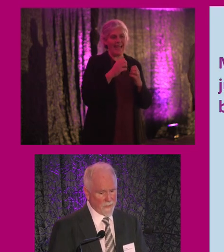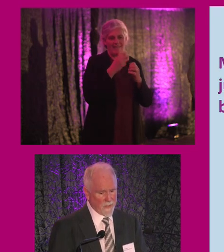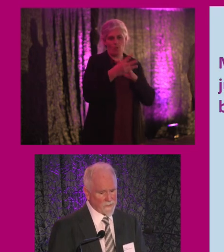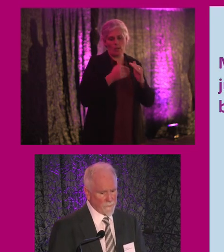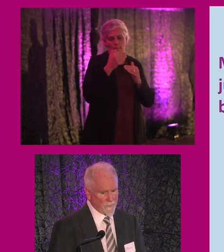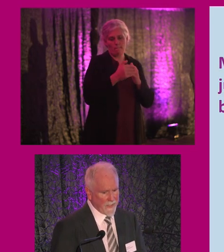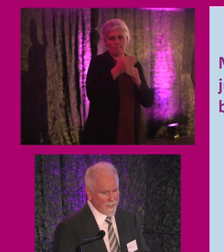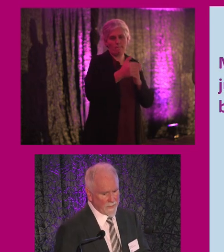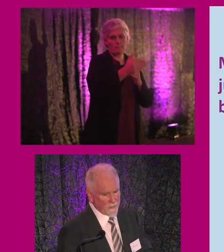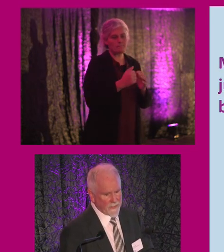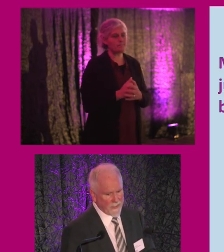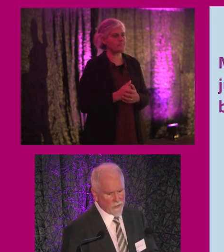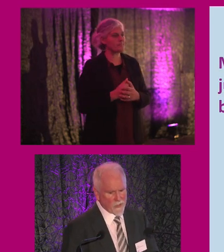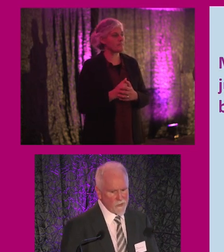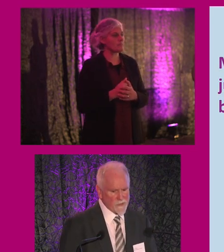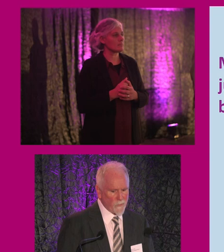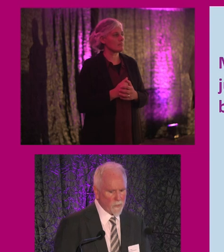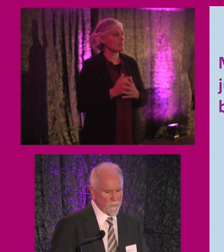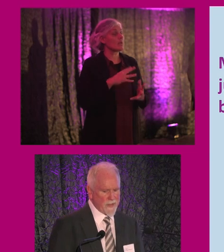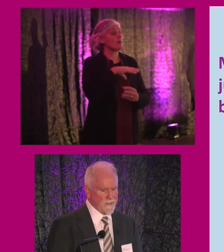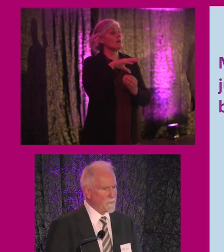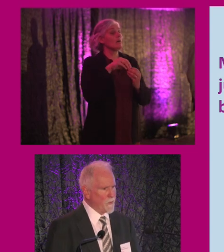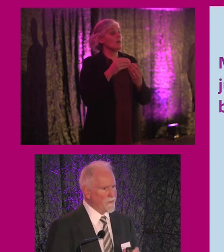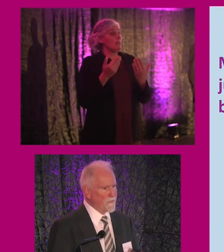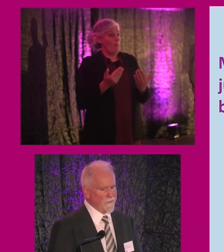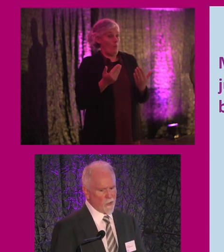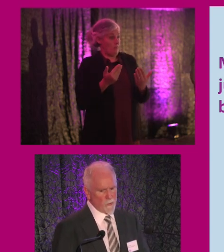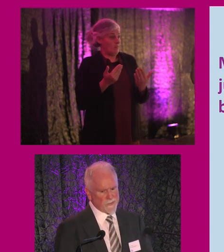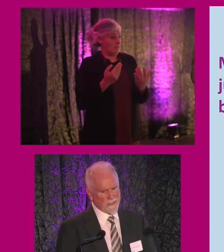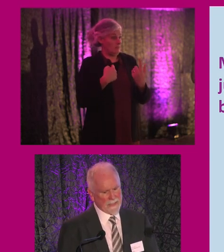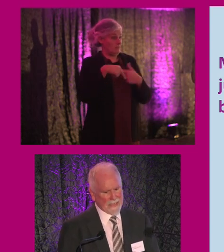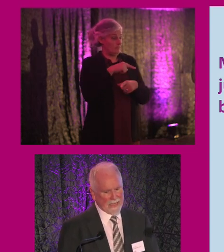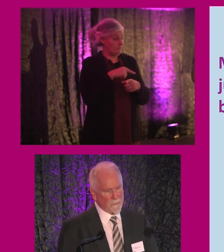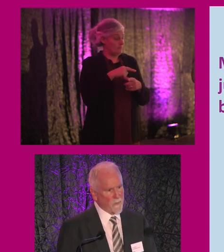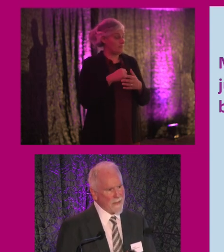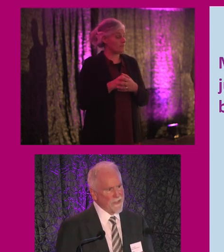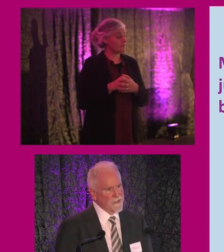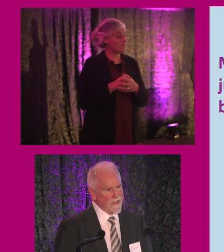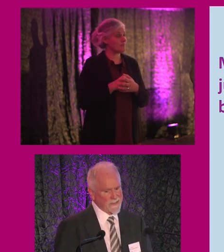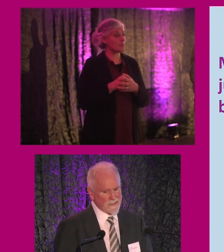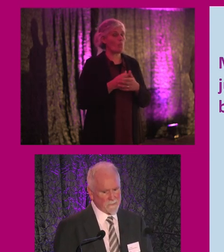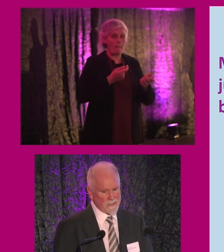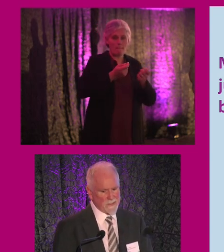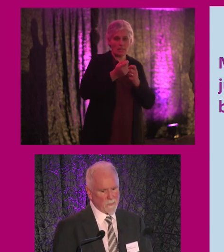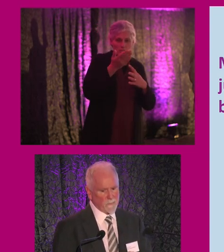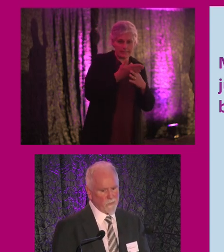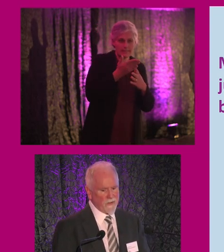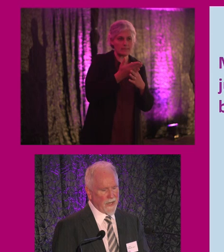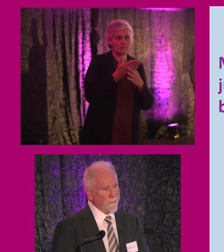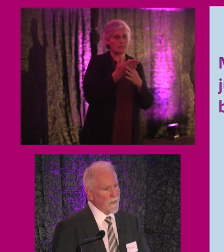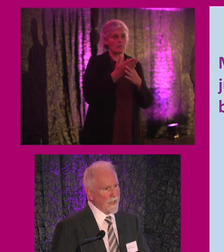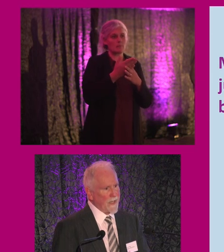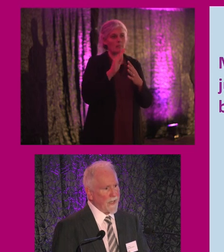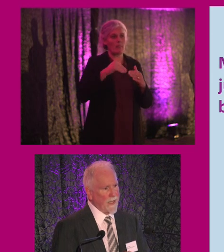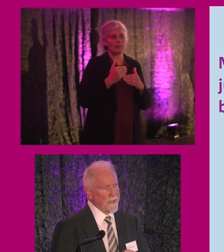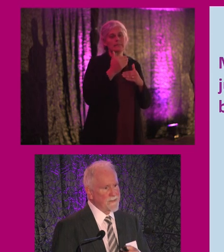So, in conclusion, where we're at the moment with codes, we're managing accessibility, but moving